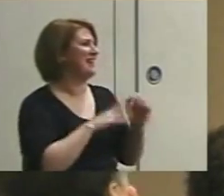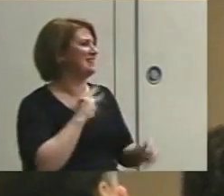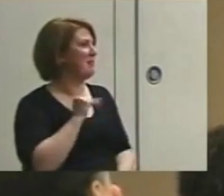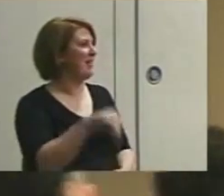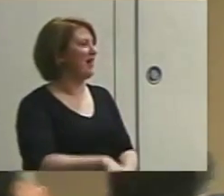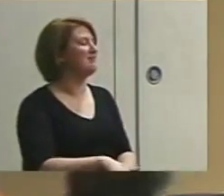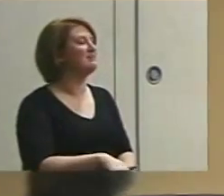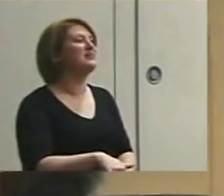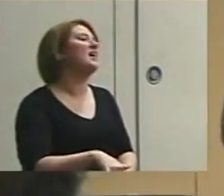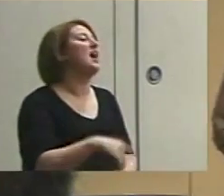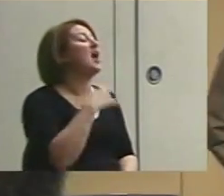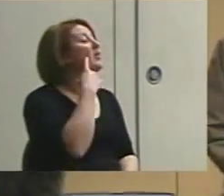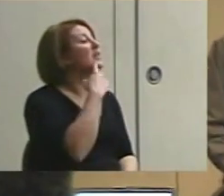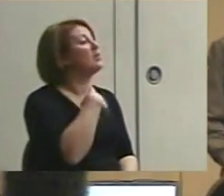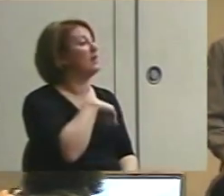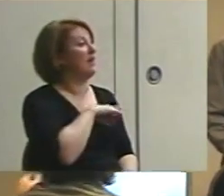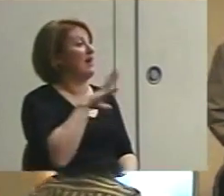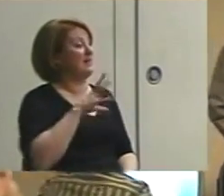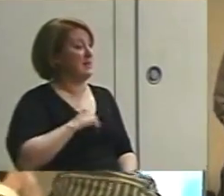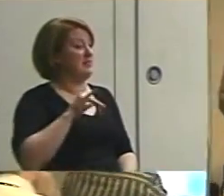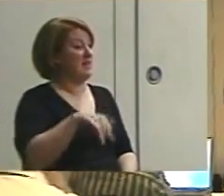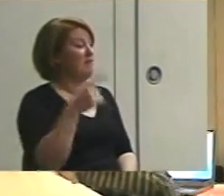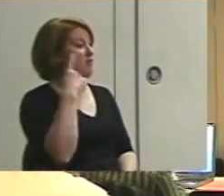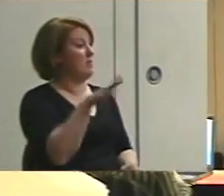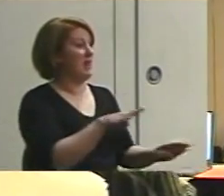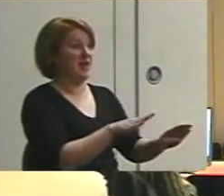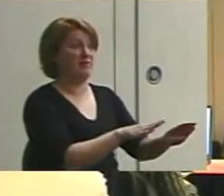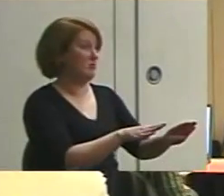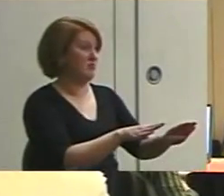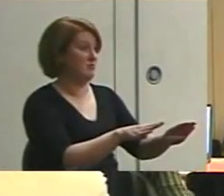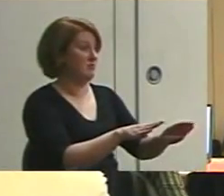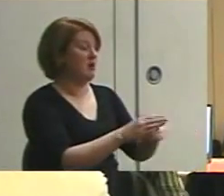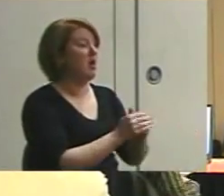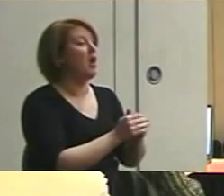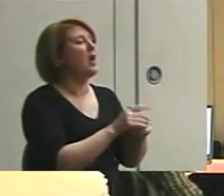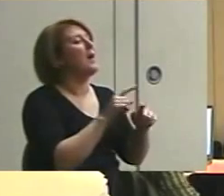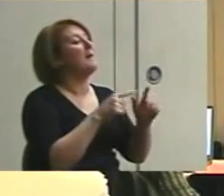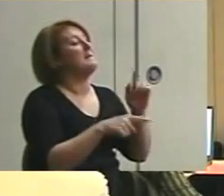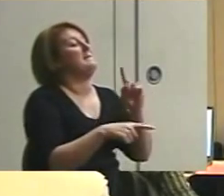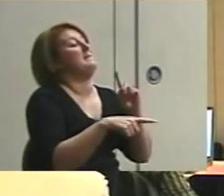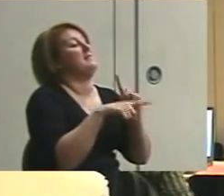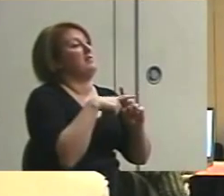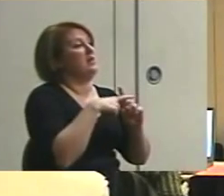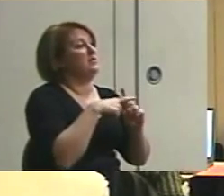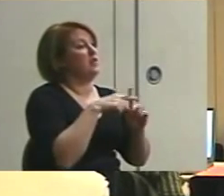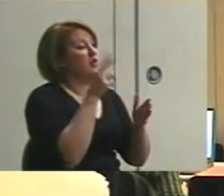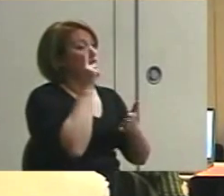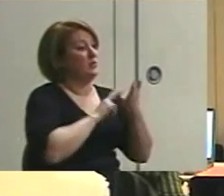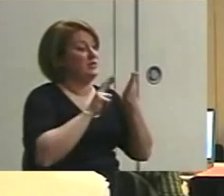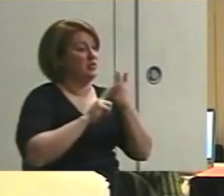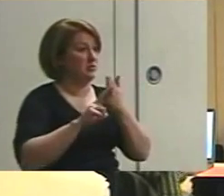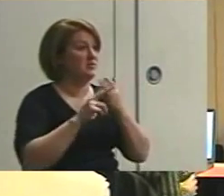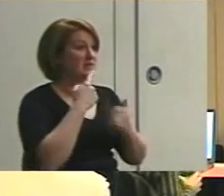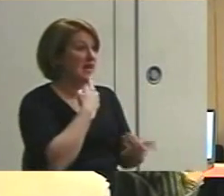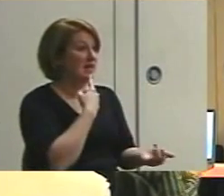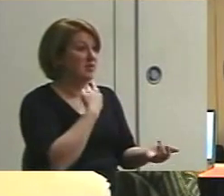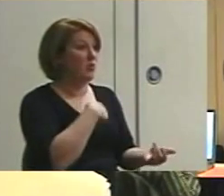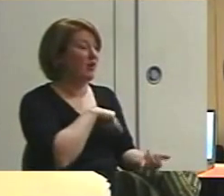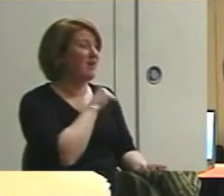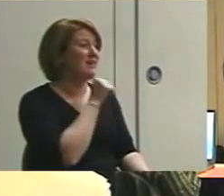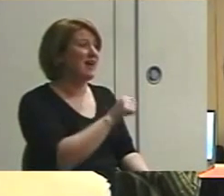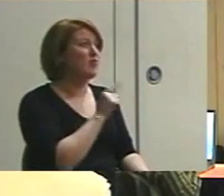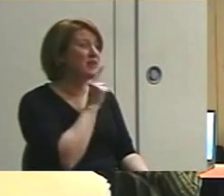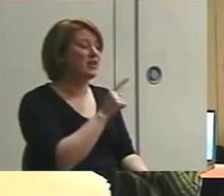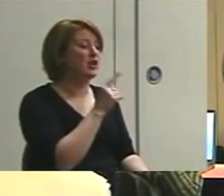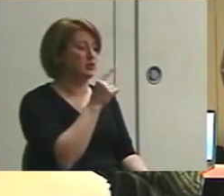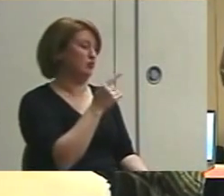should accept that for behavior either. Plus, the research that's out there says we are not very good